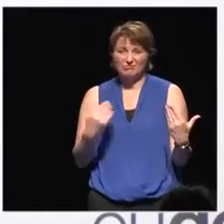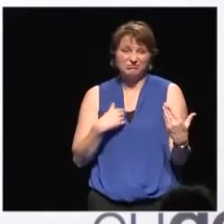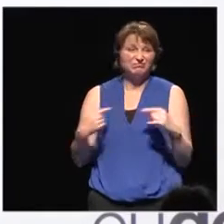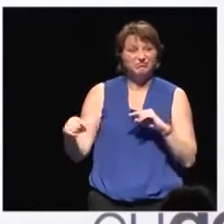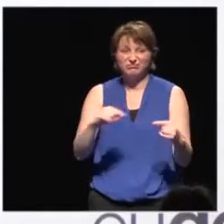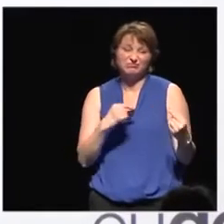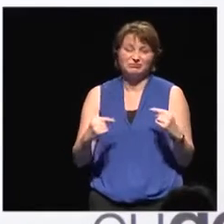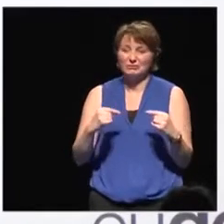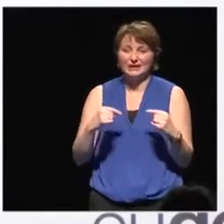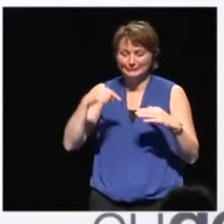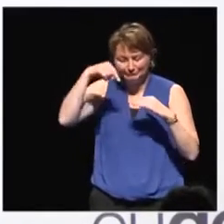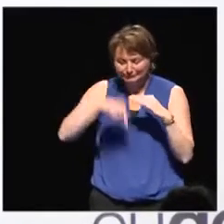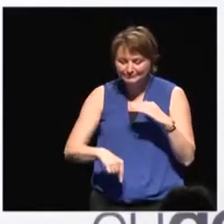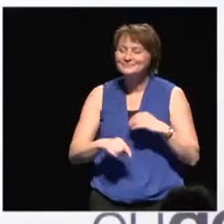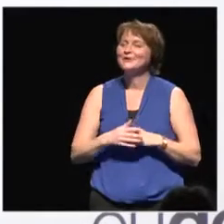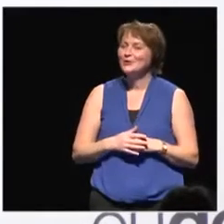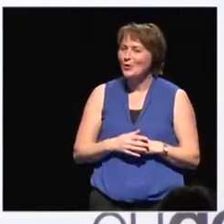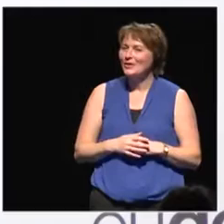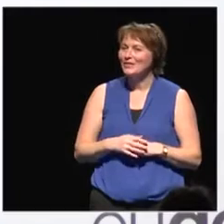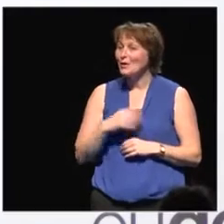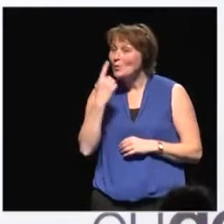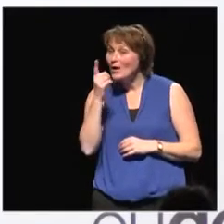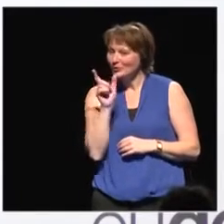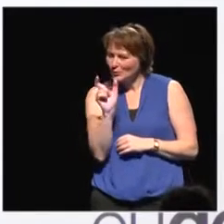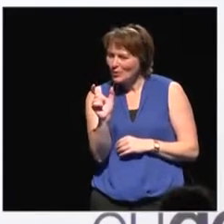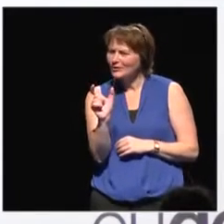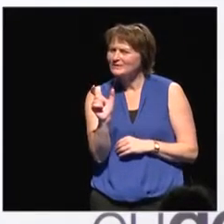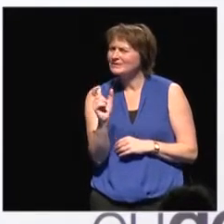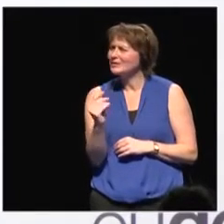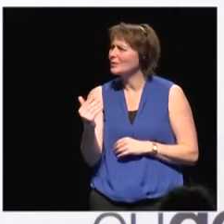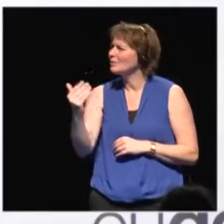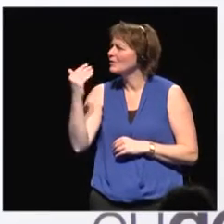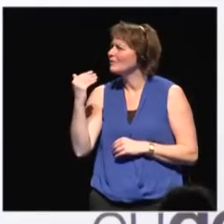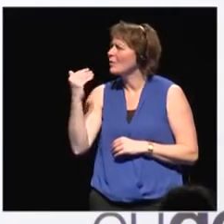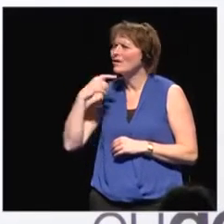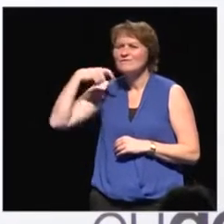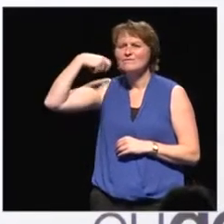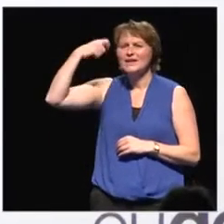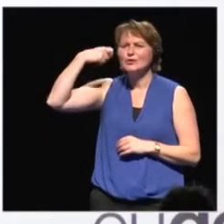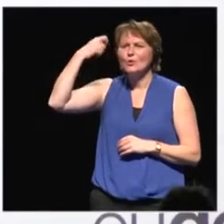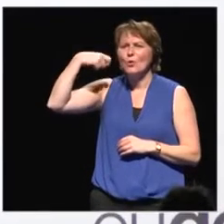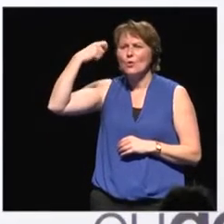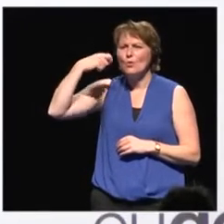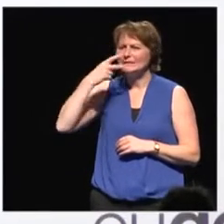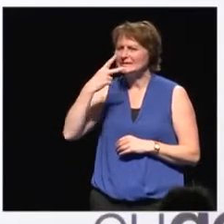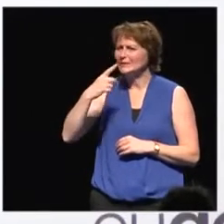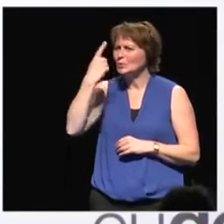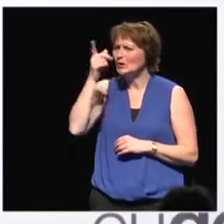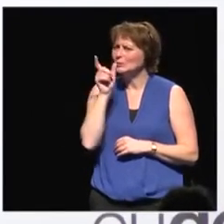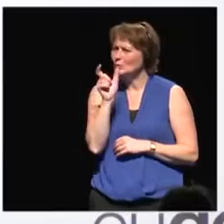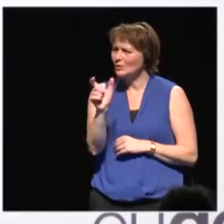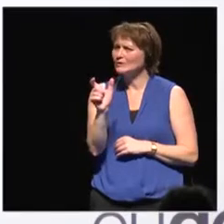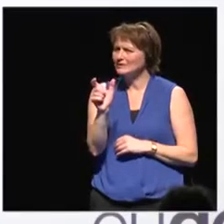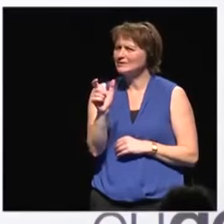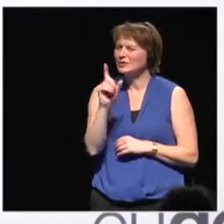And then there was a word which came out in the earlier, in one of the videos, systems. And I think that's also important.